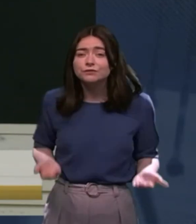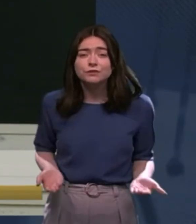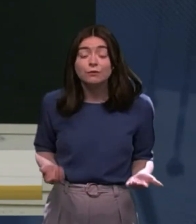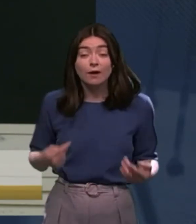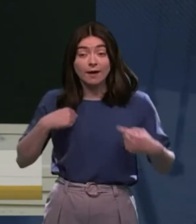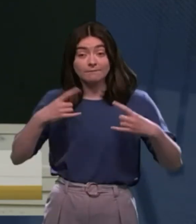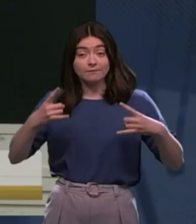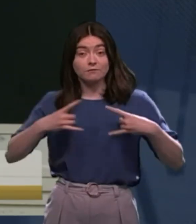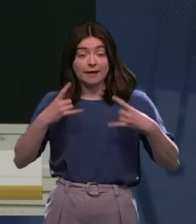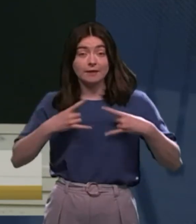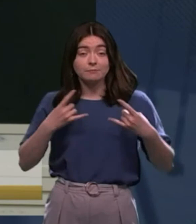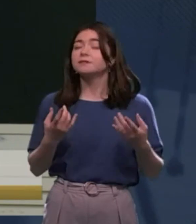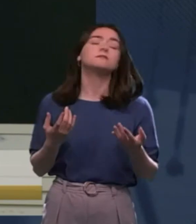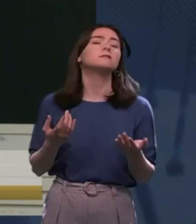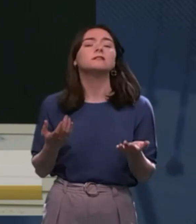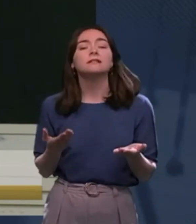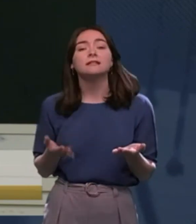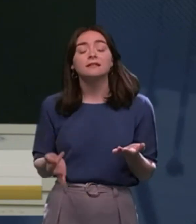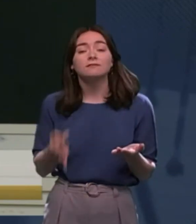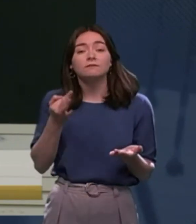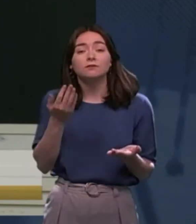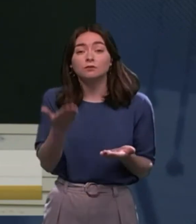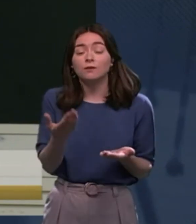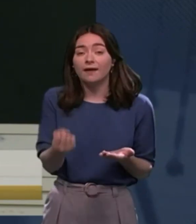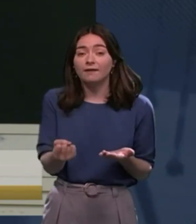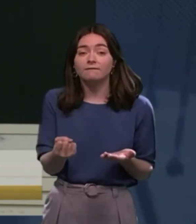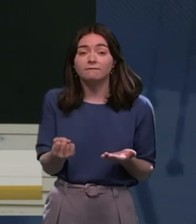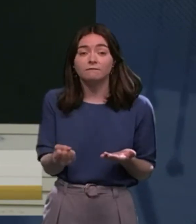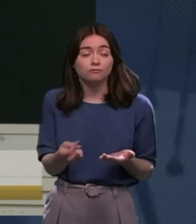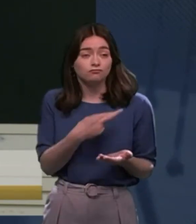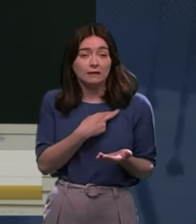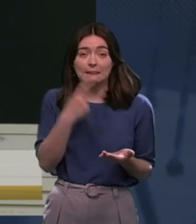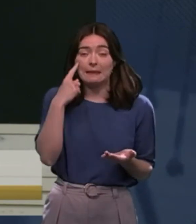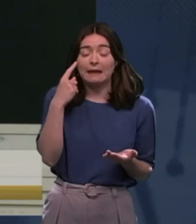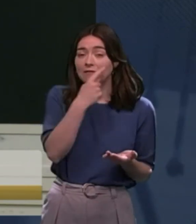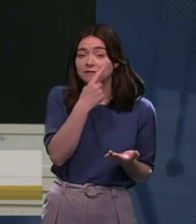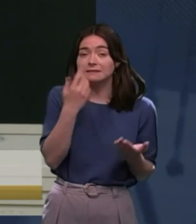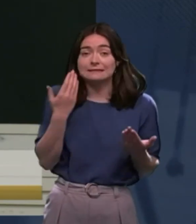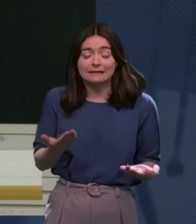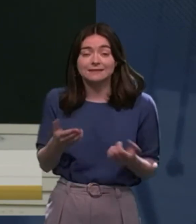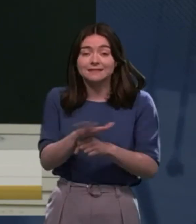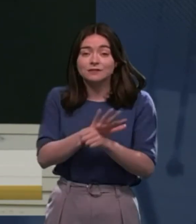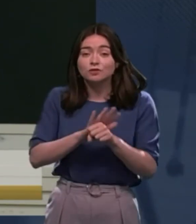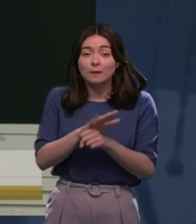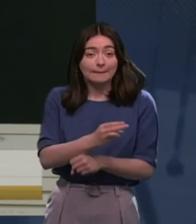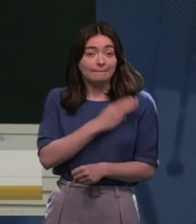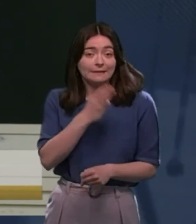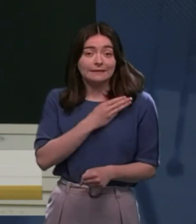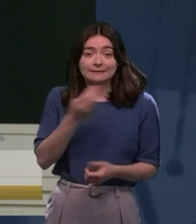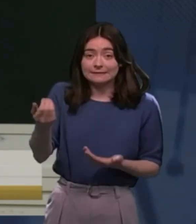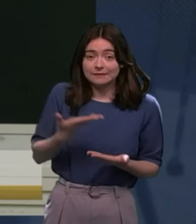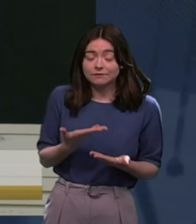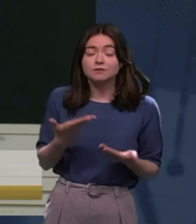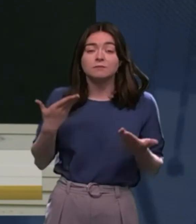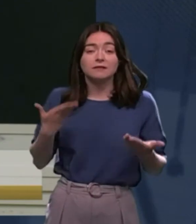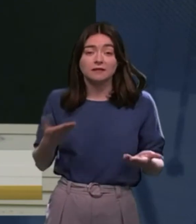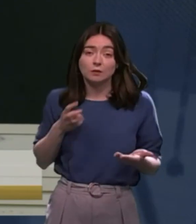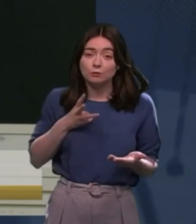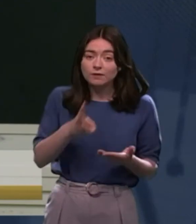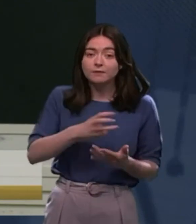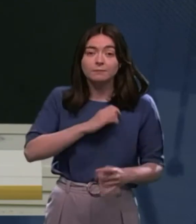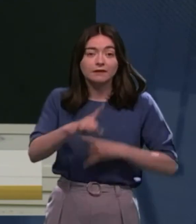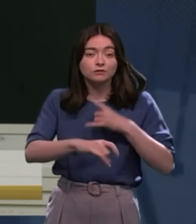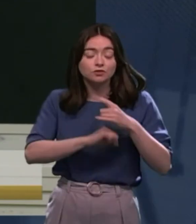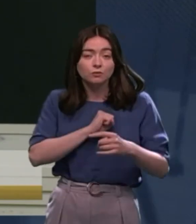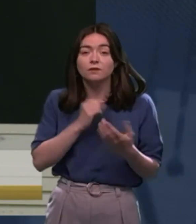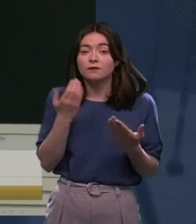I'm very happy to... Yeah, like, if you have factual evidence that that's the case, please give it to me, and I will absolutely make sure